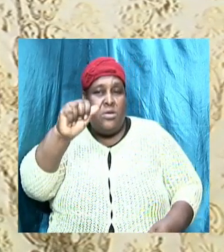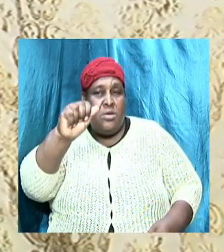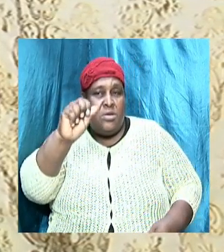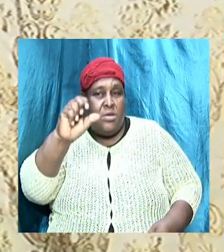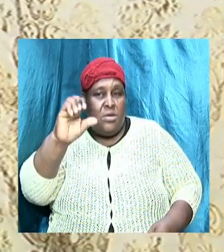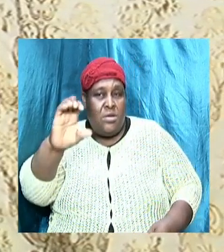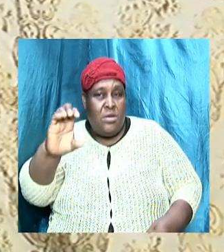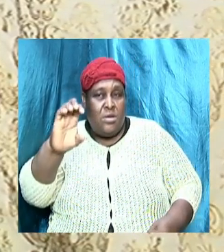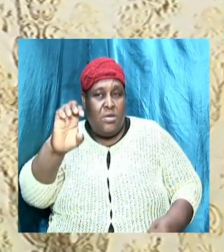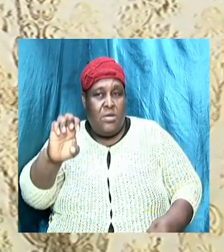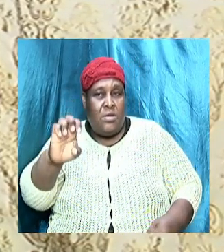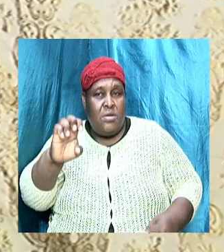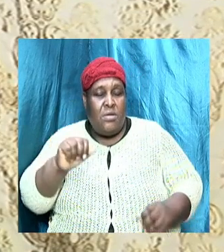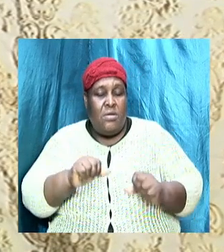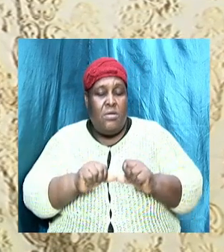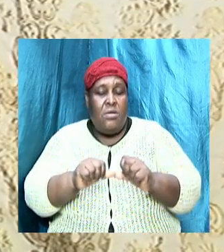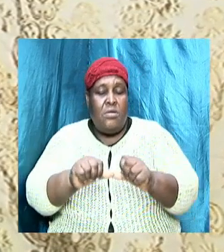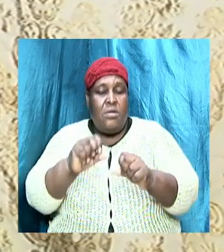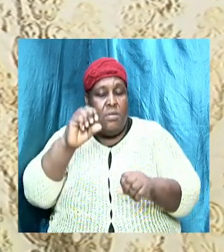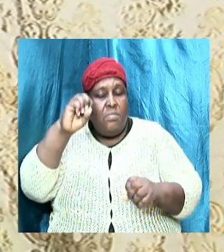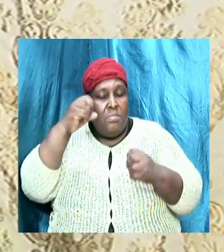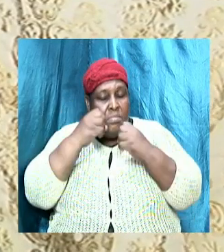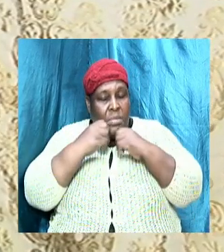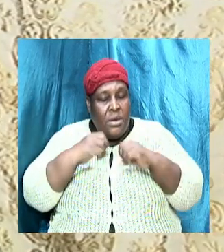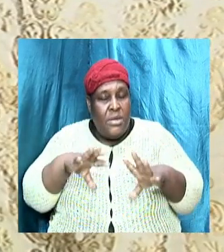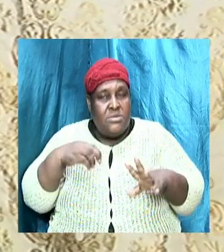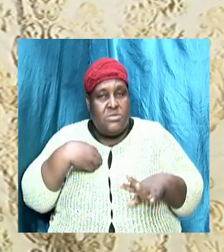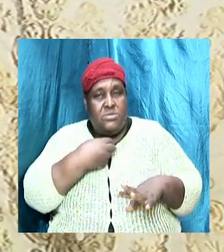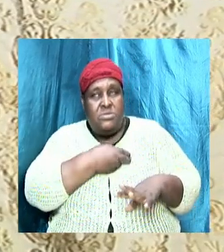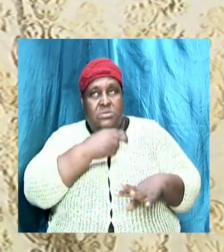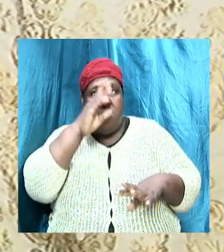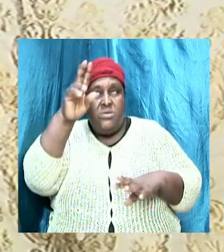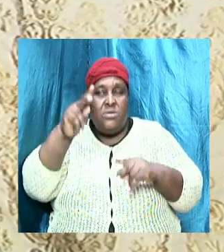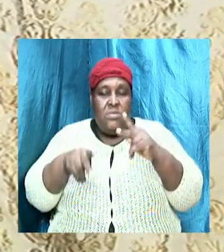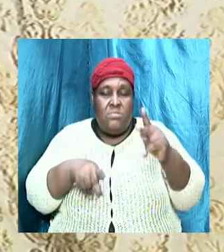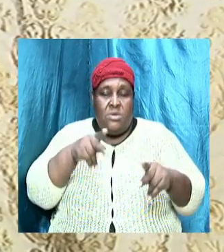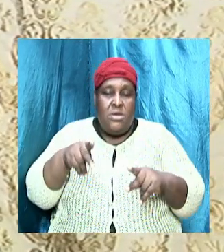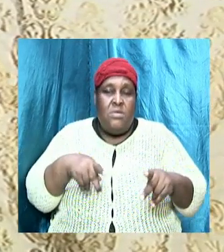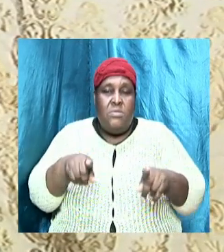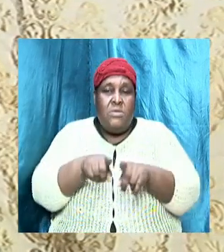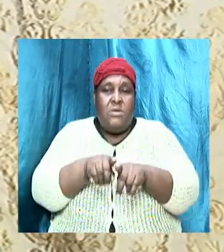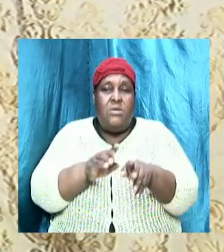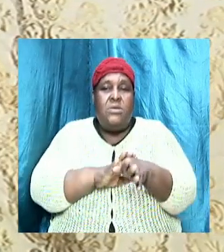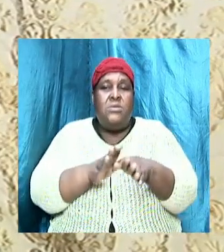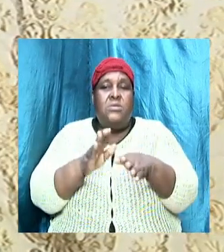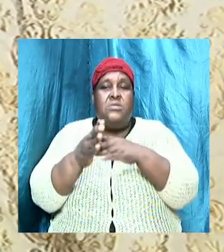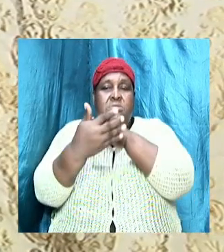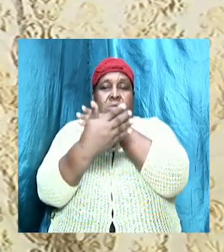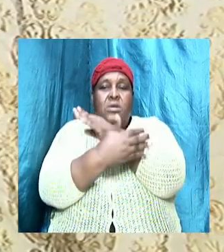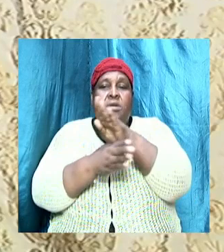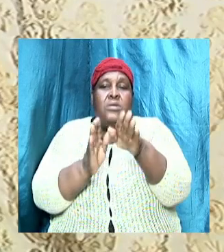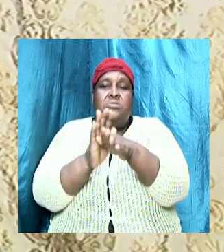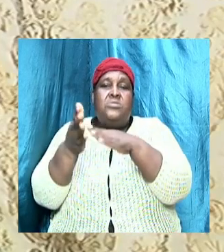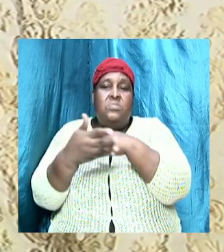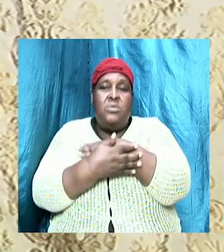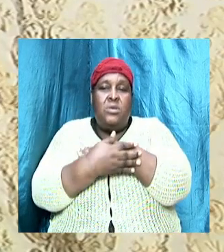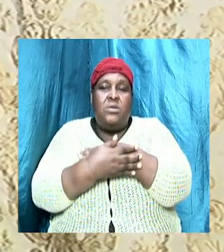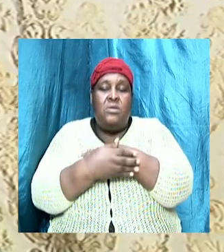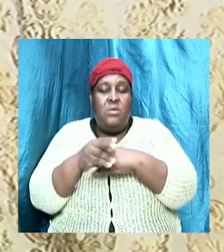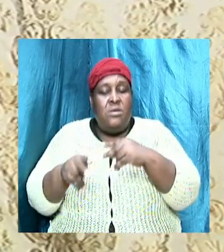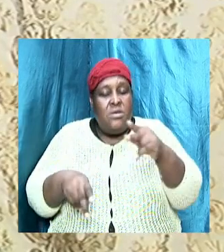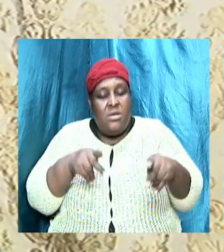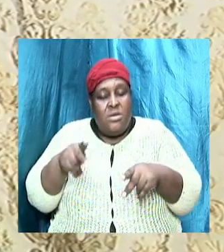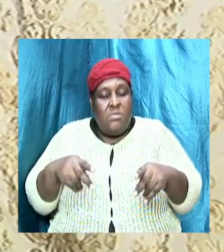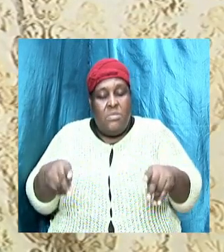continue to bless us, your people, and continue to bless us even as a country. And we pray, God, that as a people, will embrace your words